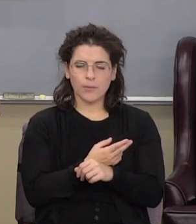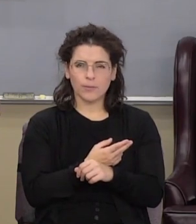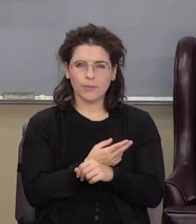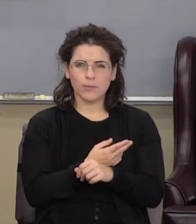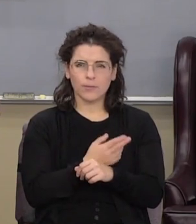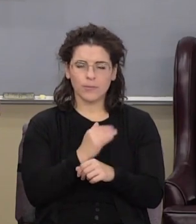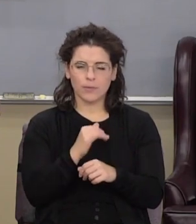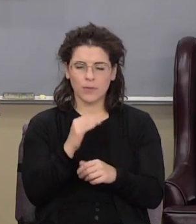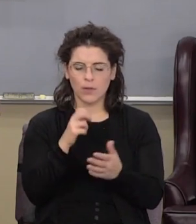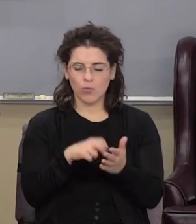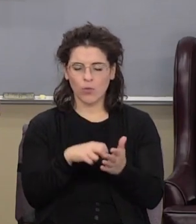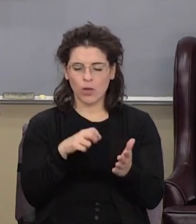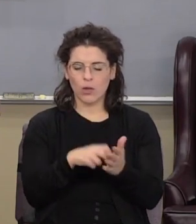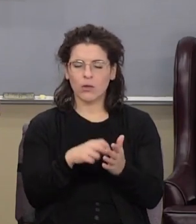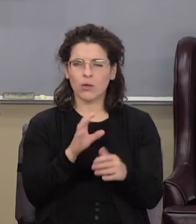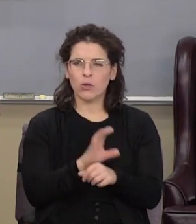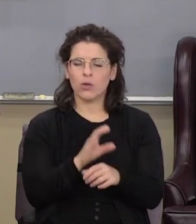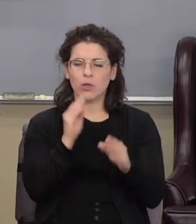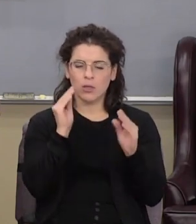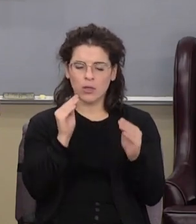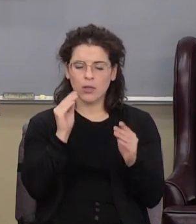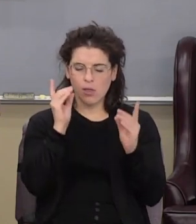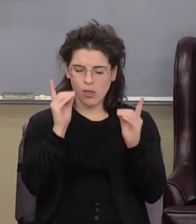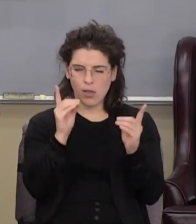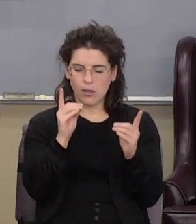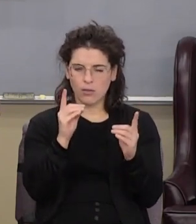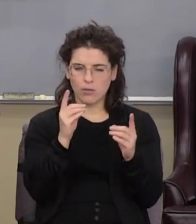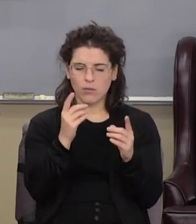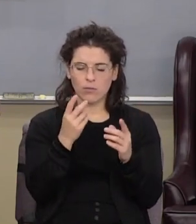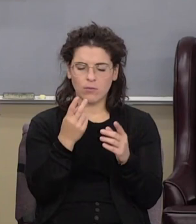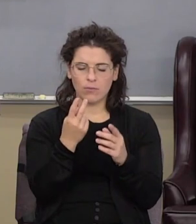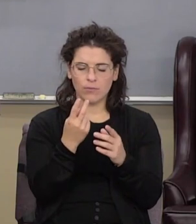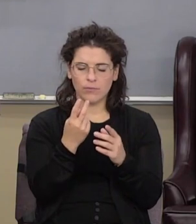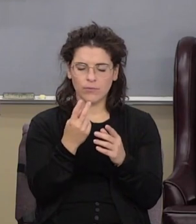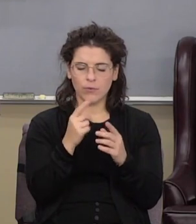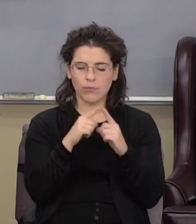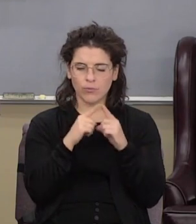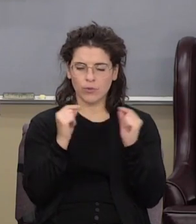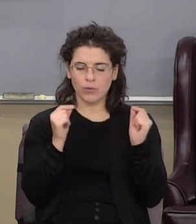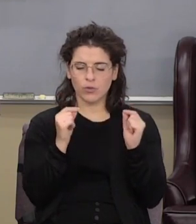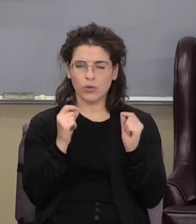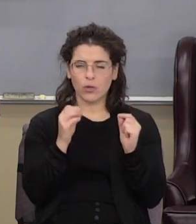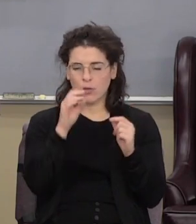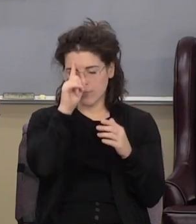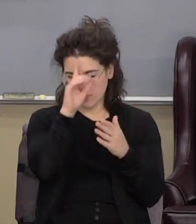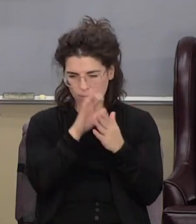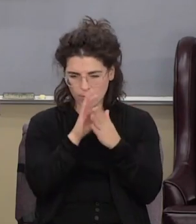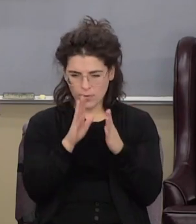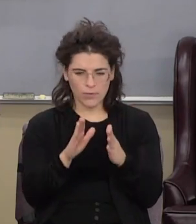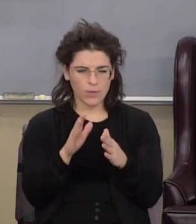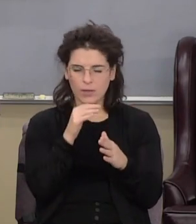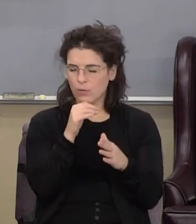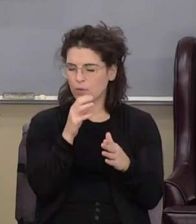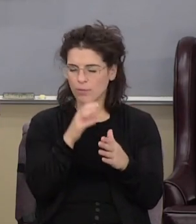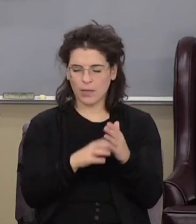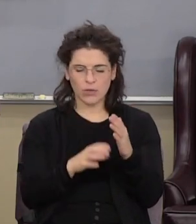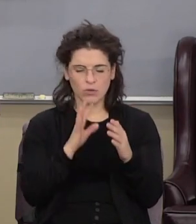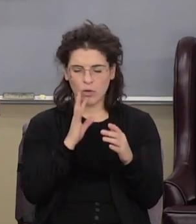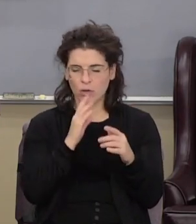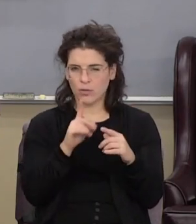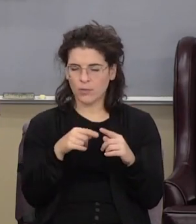by the protestant church to teach the doctrine of the priesthood of the believer but that's not what this passage talks about